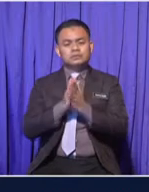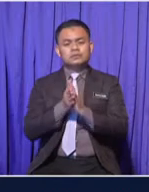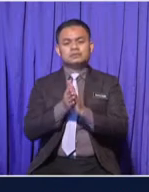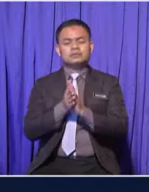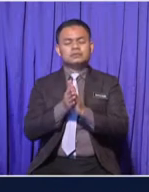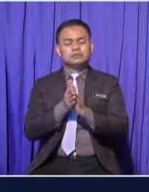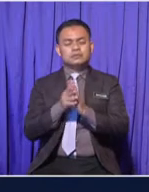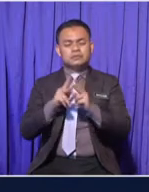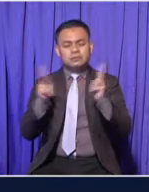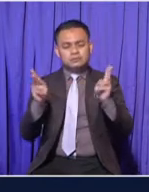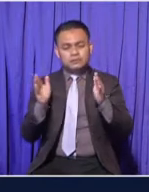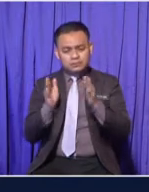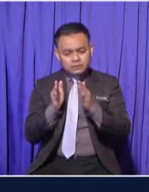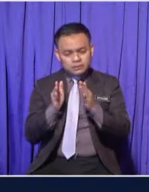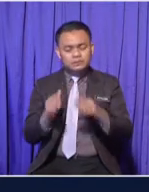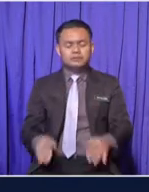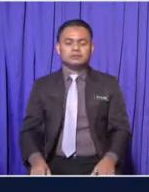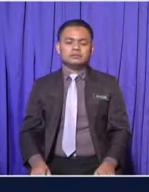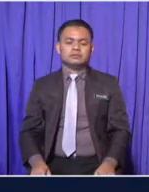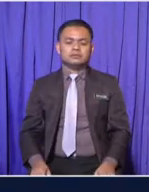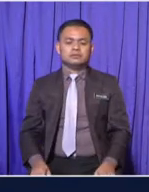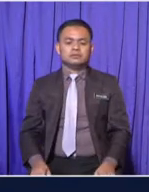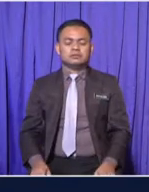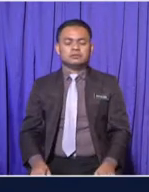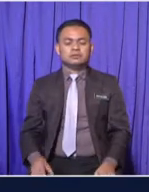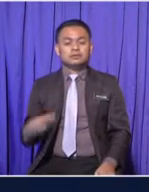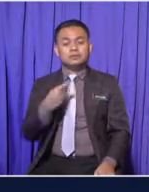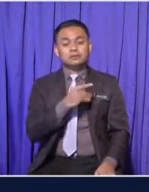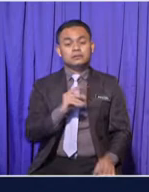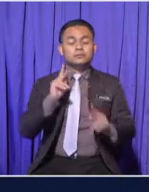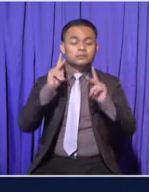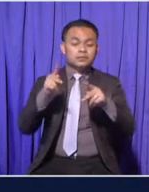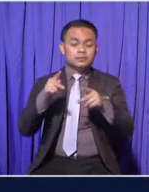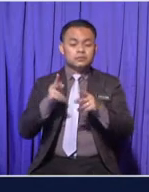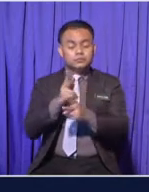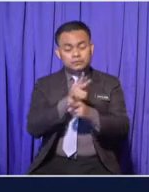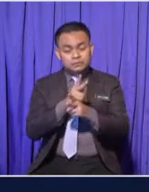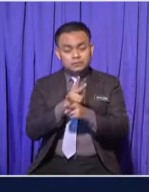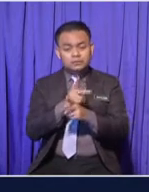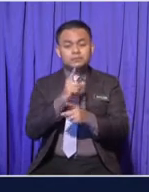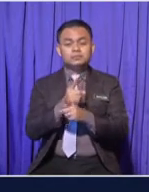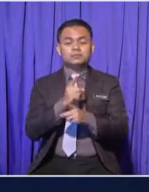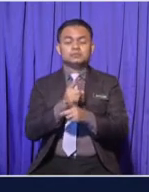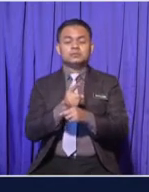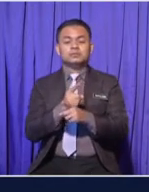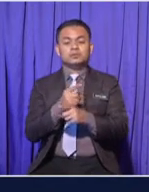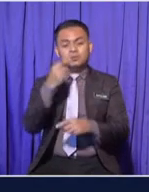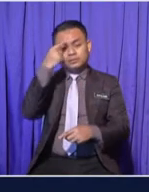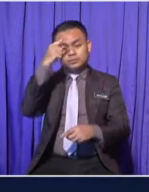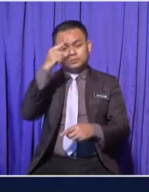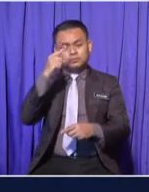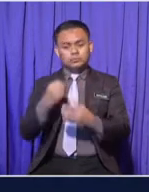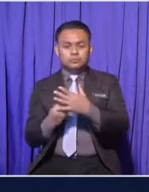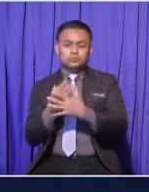They need a lot of careful handling in order to grow up healthy